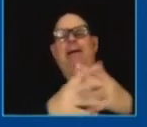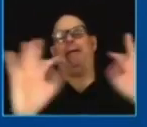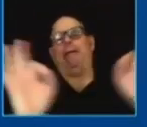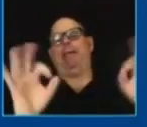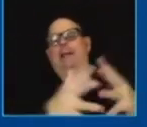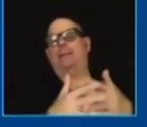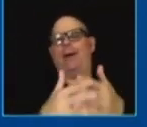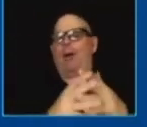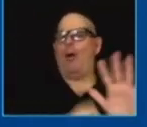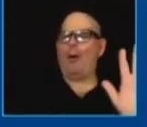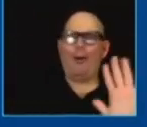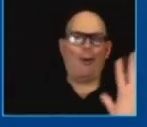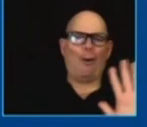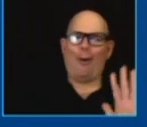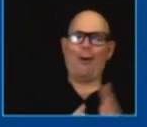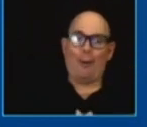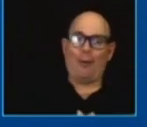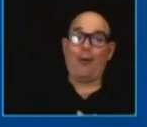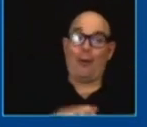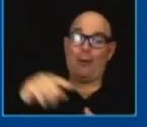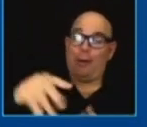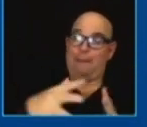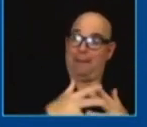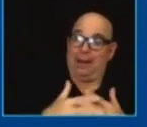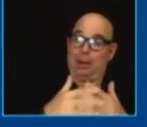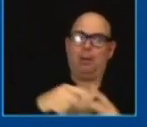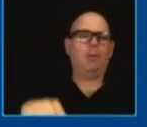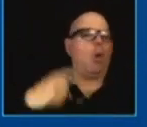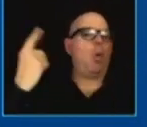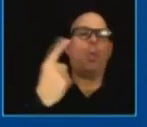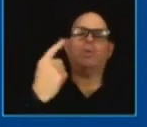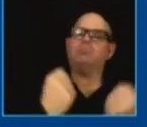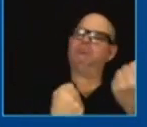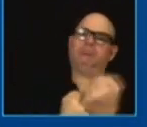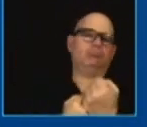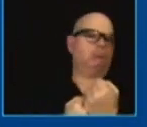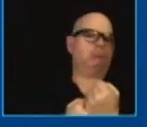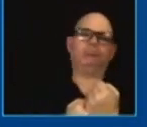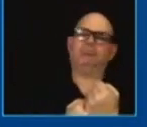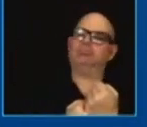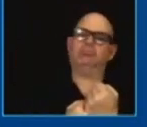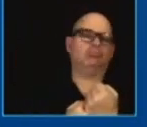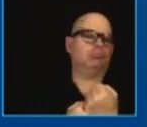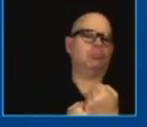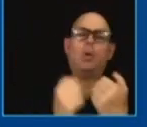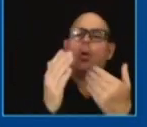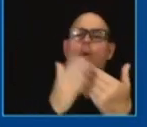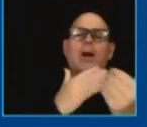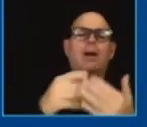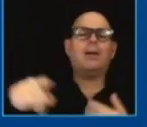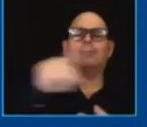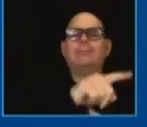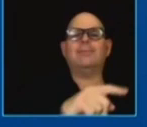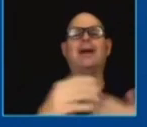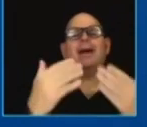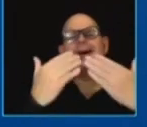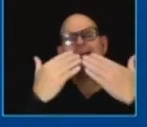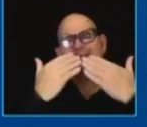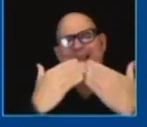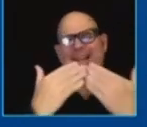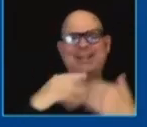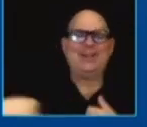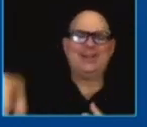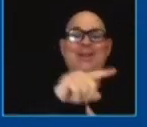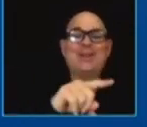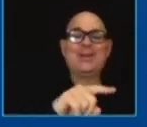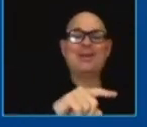the country down given half a chance and we're going to give them more than half a chance so anyway thanks everybody i wish i could be there in person to thank you